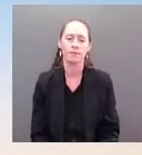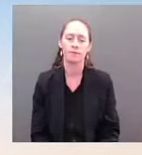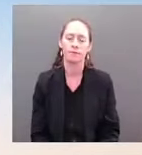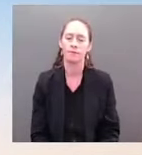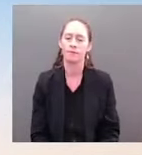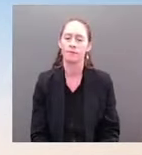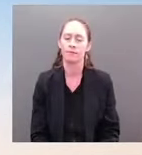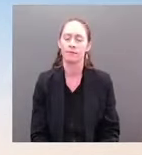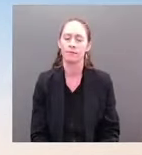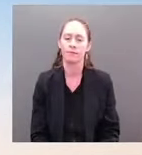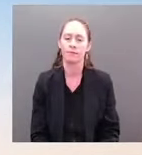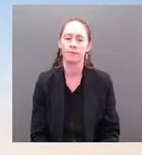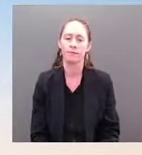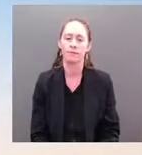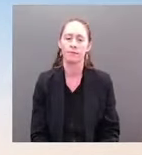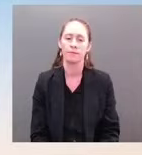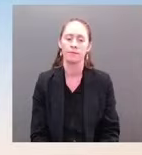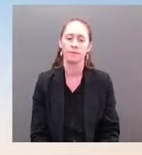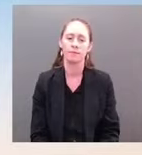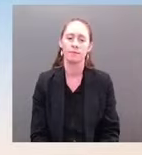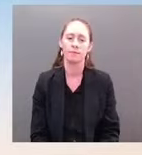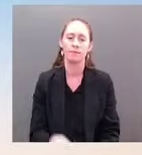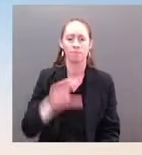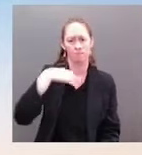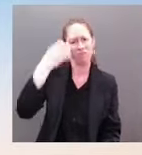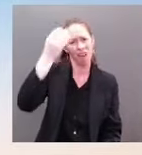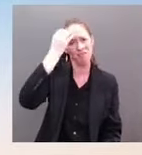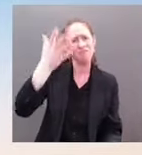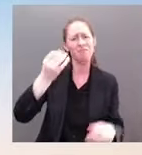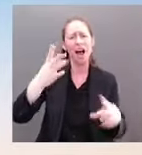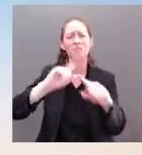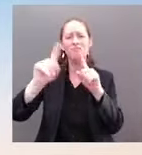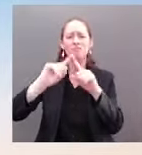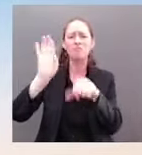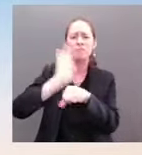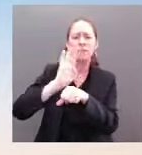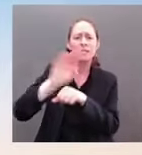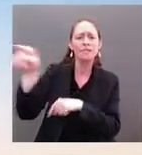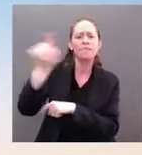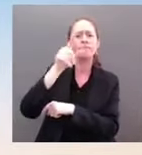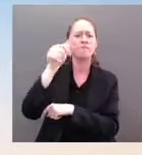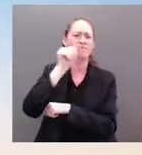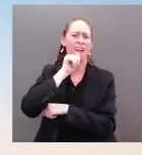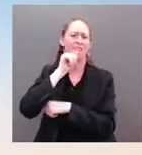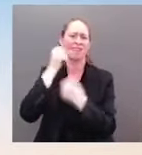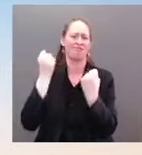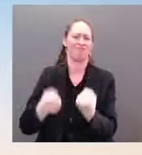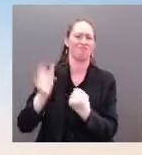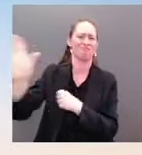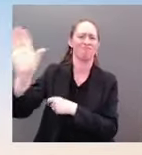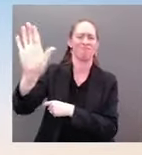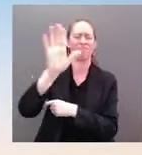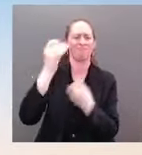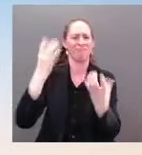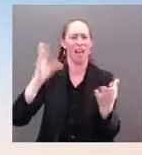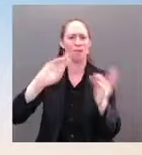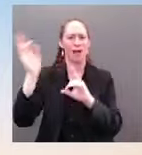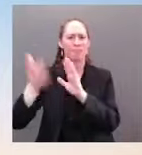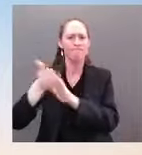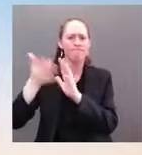owners and operators have the ability and responsibility to harden the systems and networks we all rely on.